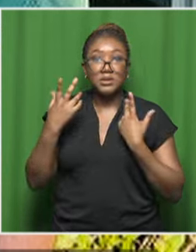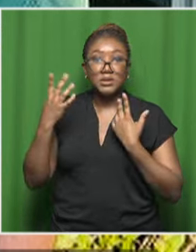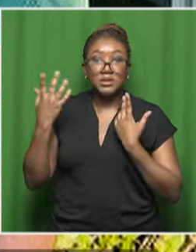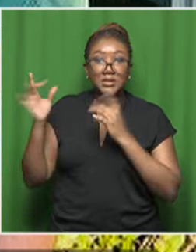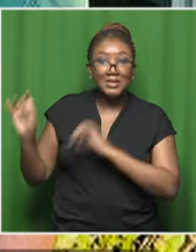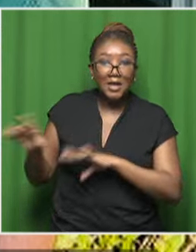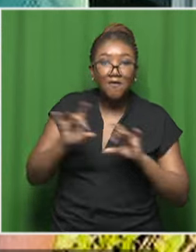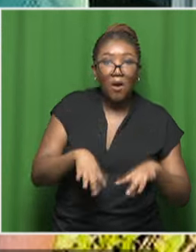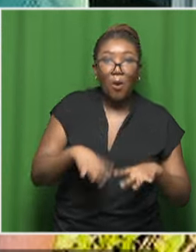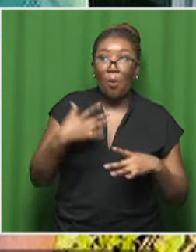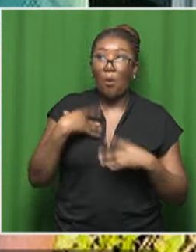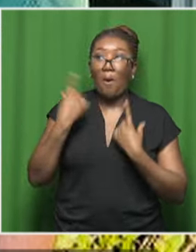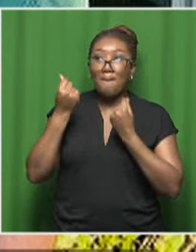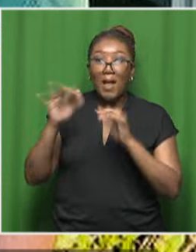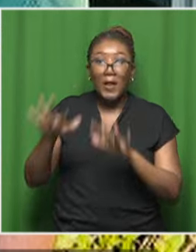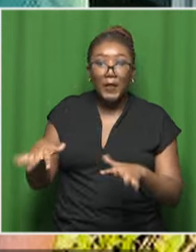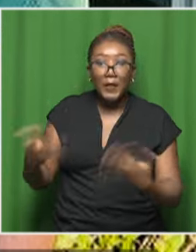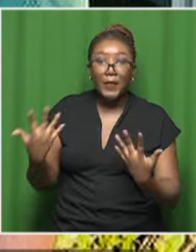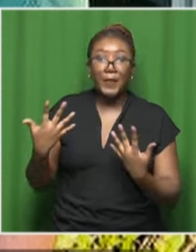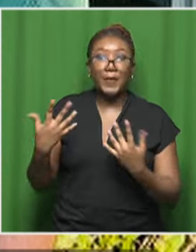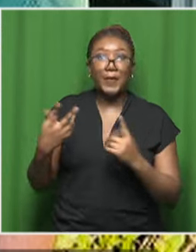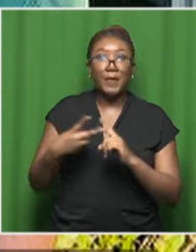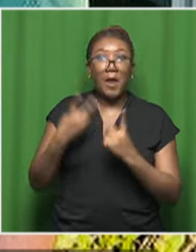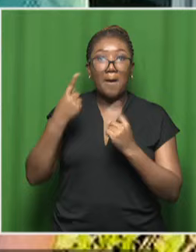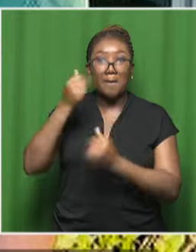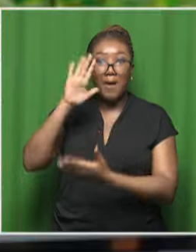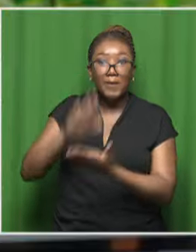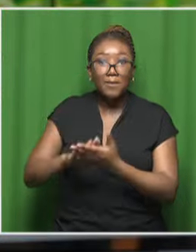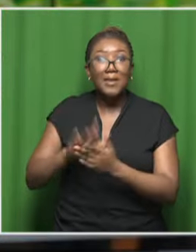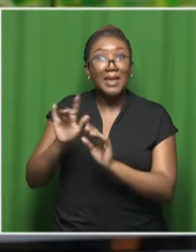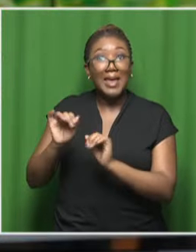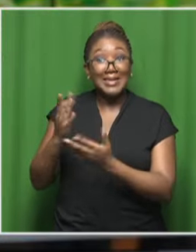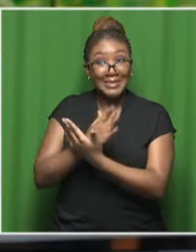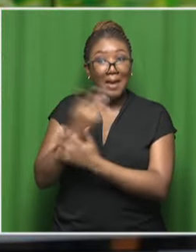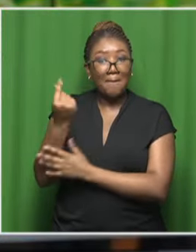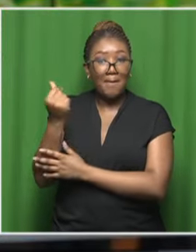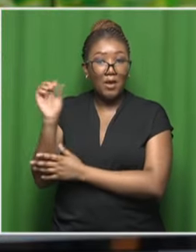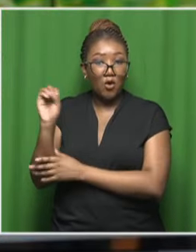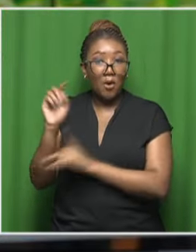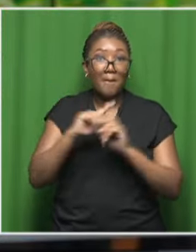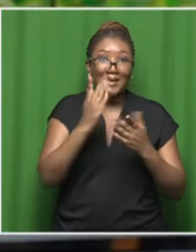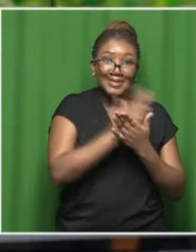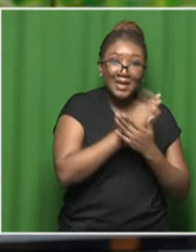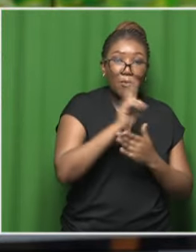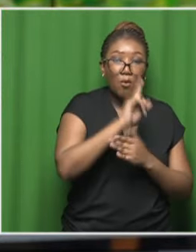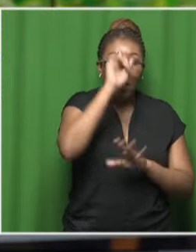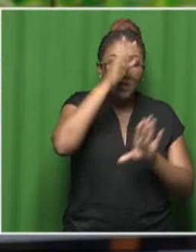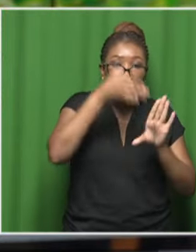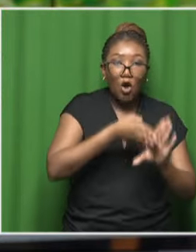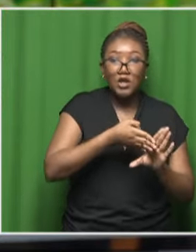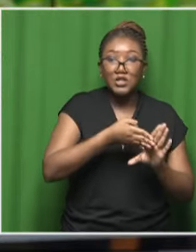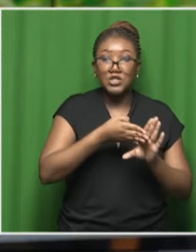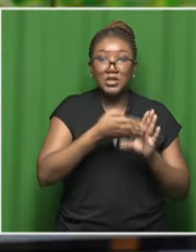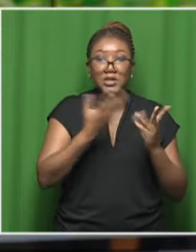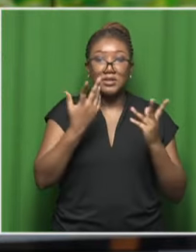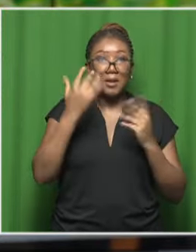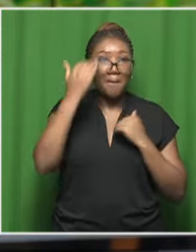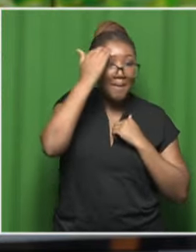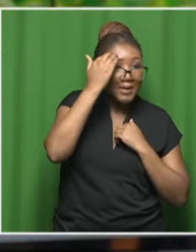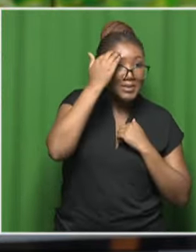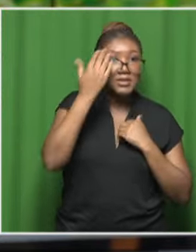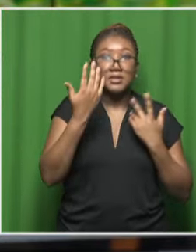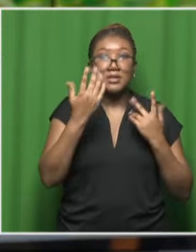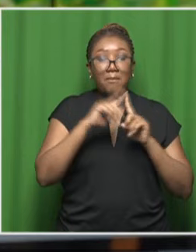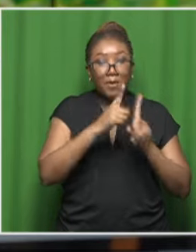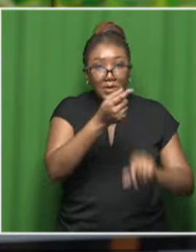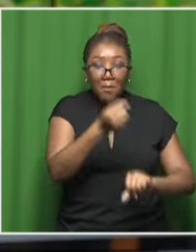financial issues. A lot of it is simply just psychological. The camaraderie of being there and giving support